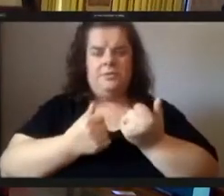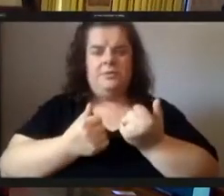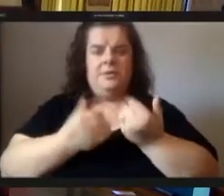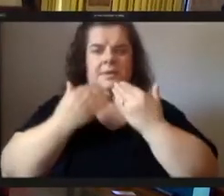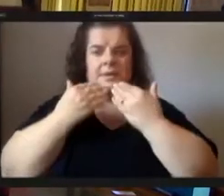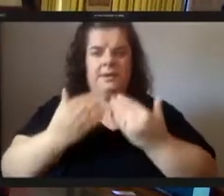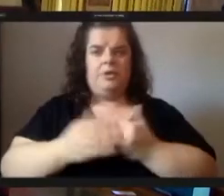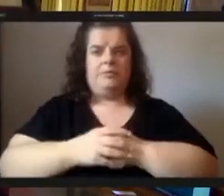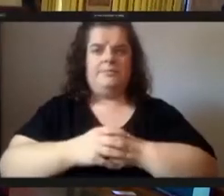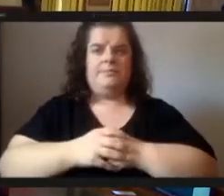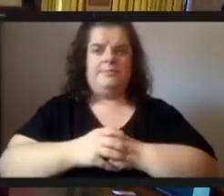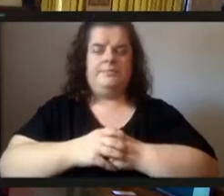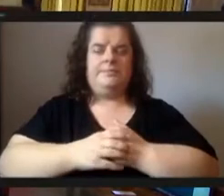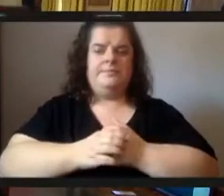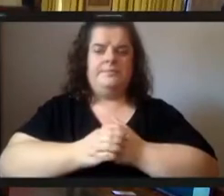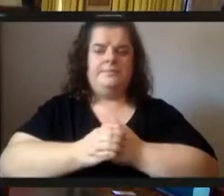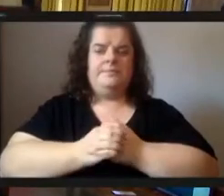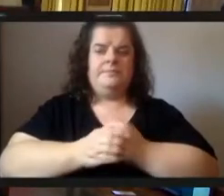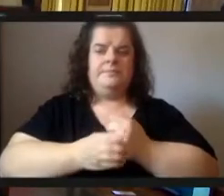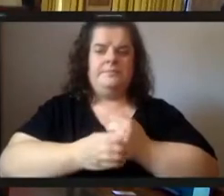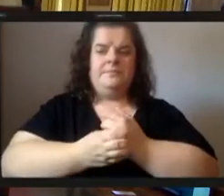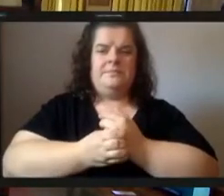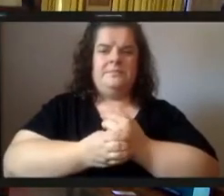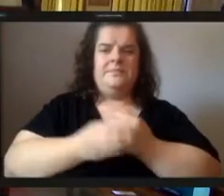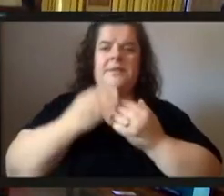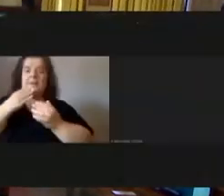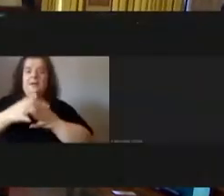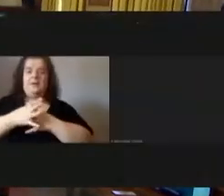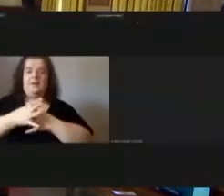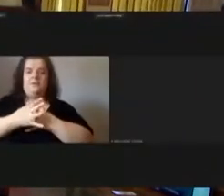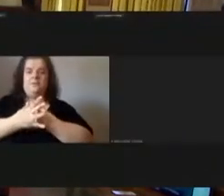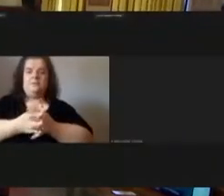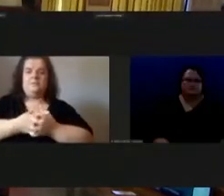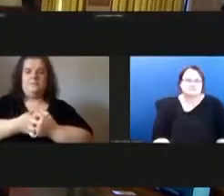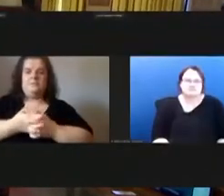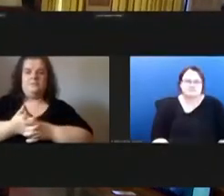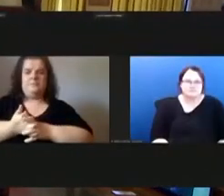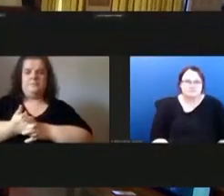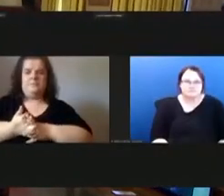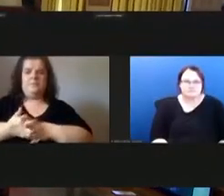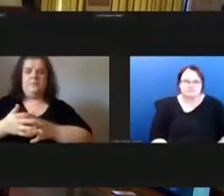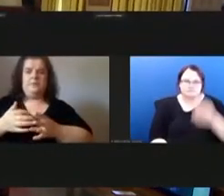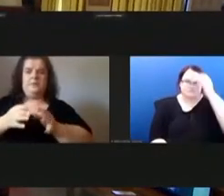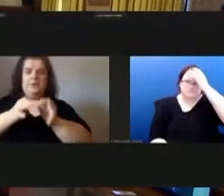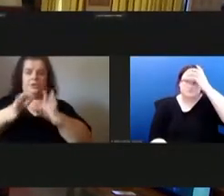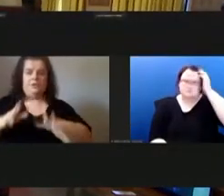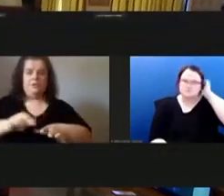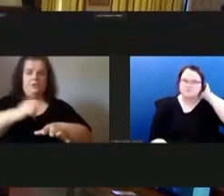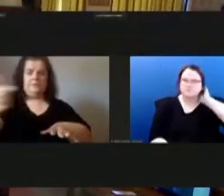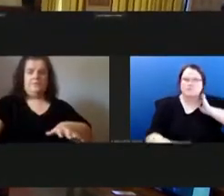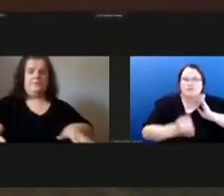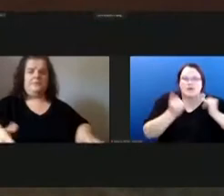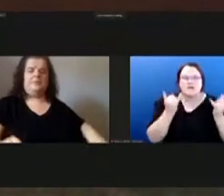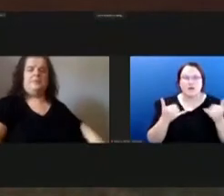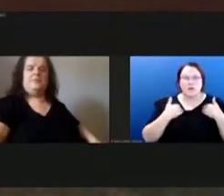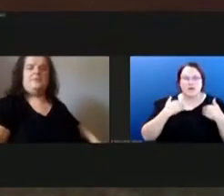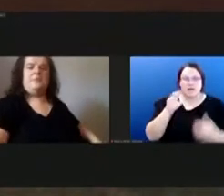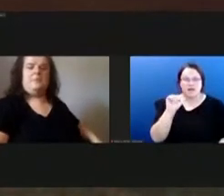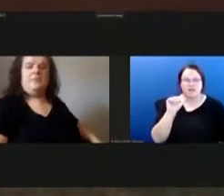you thank you so much next up we have angela williams